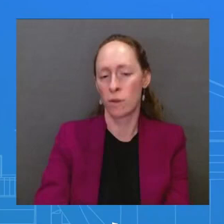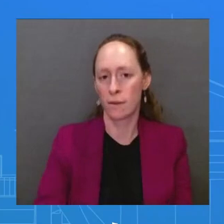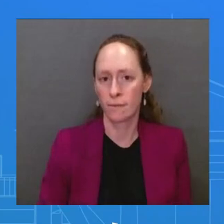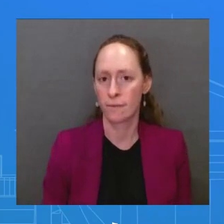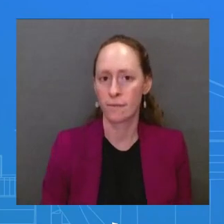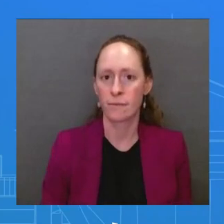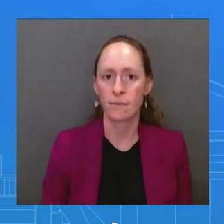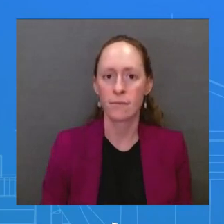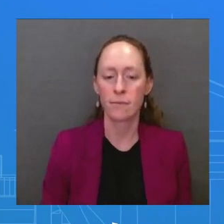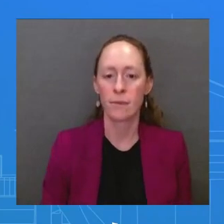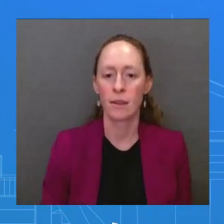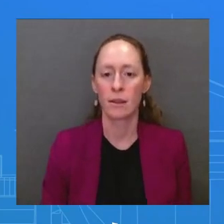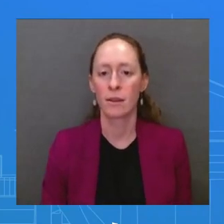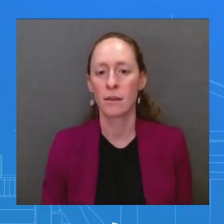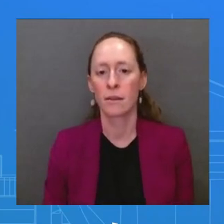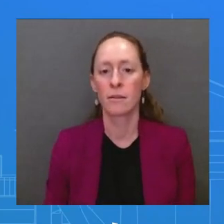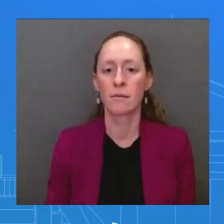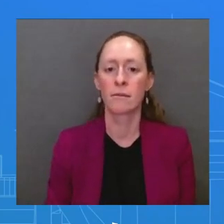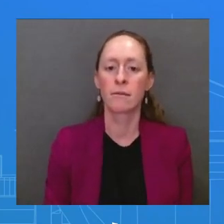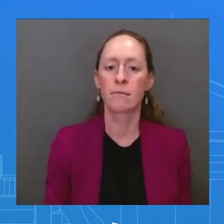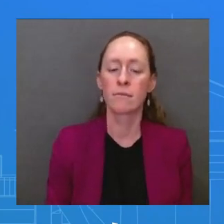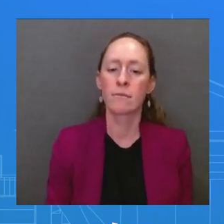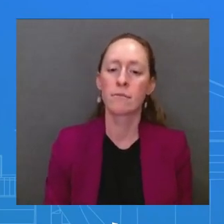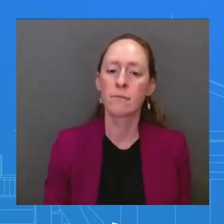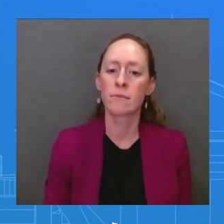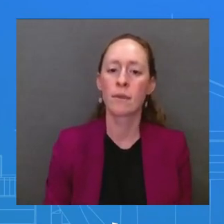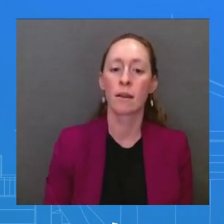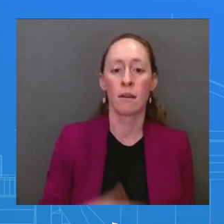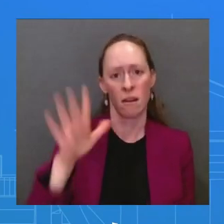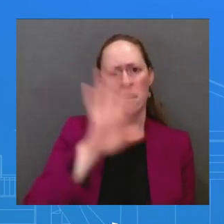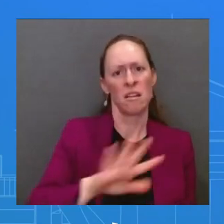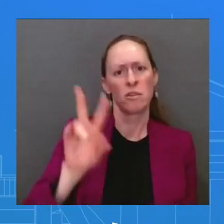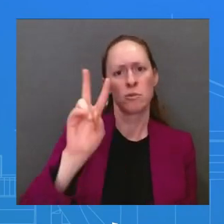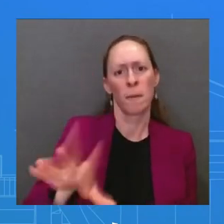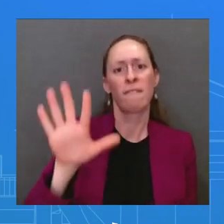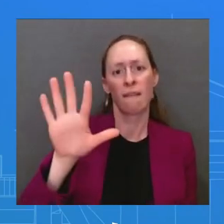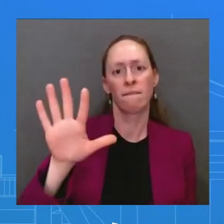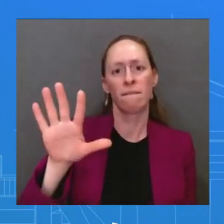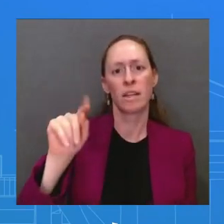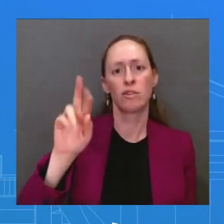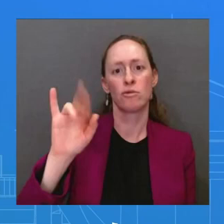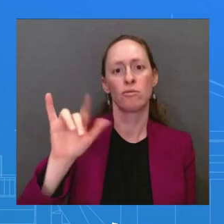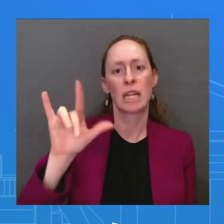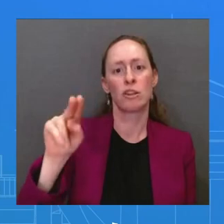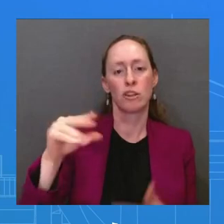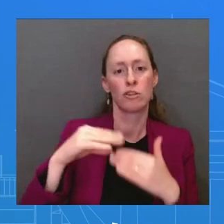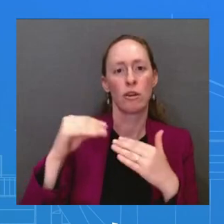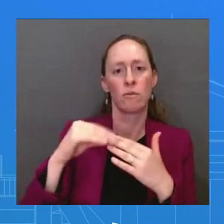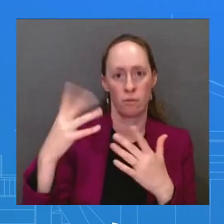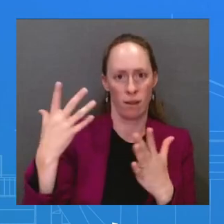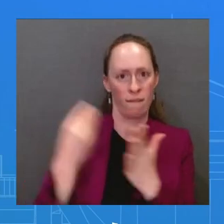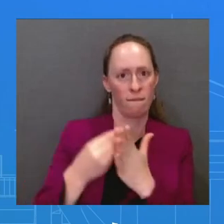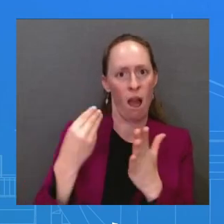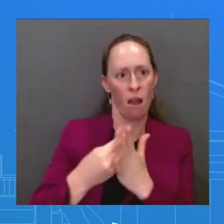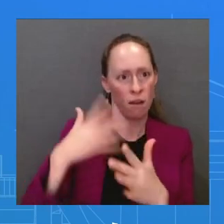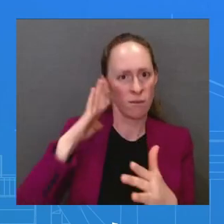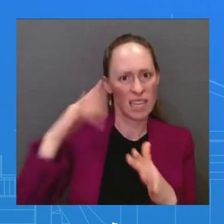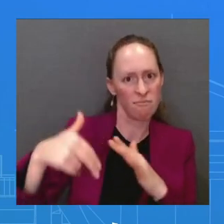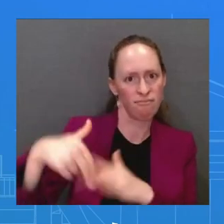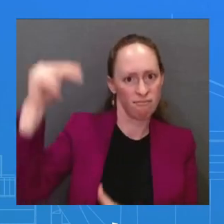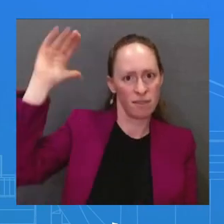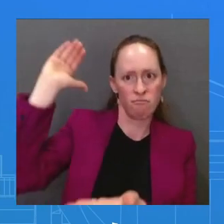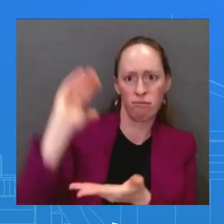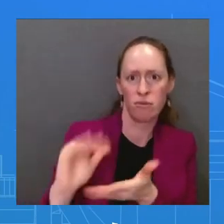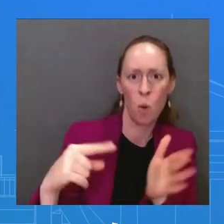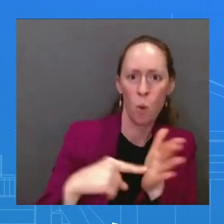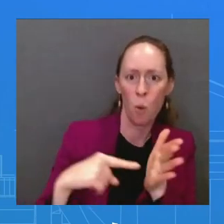further $2.5 trillion by cutting wasteful spending on special insurance and making big corporations and the rich pay their fair share. So that's what